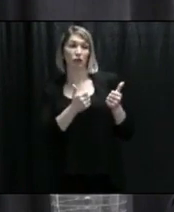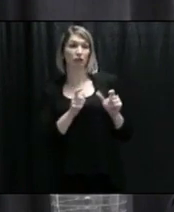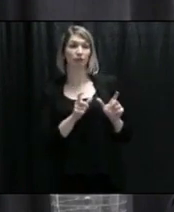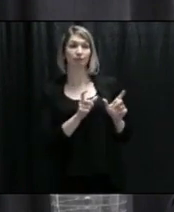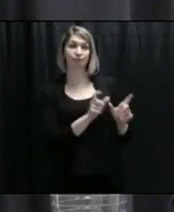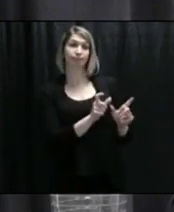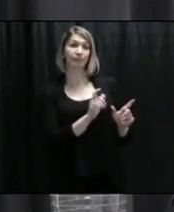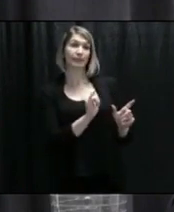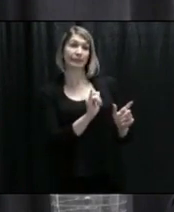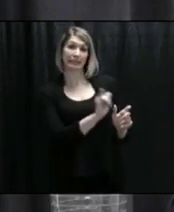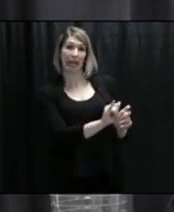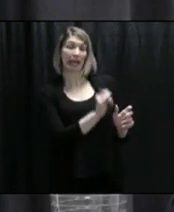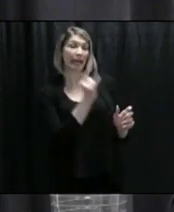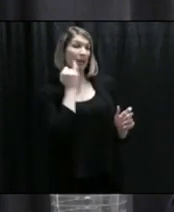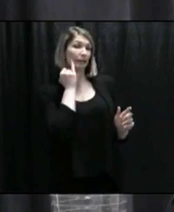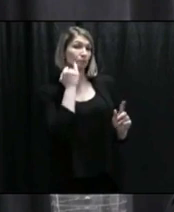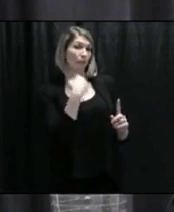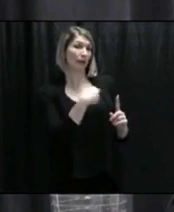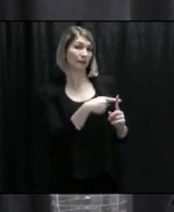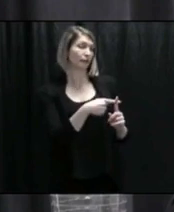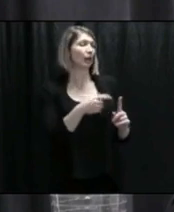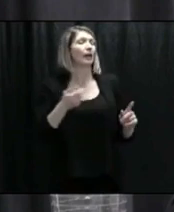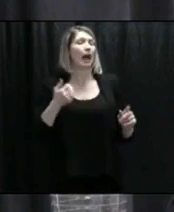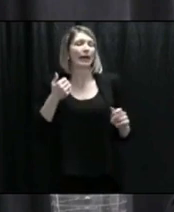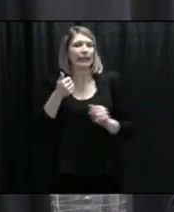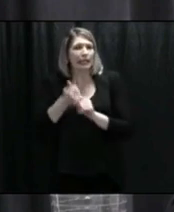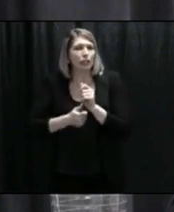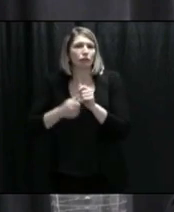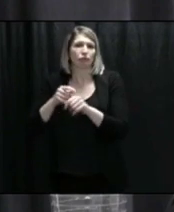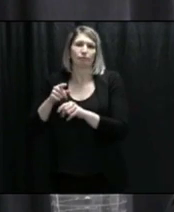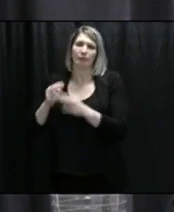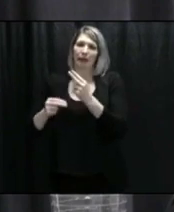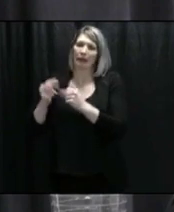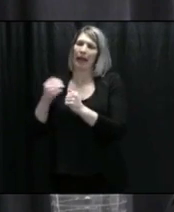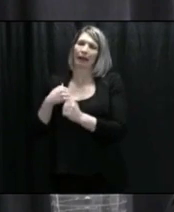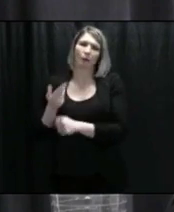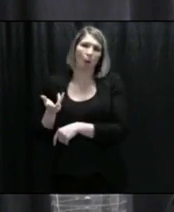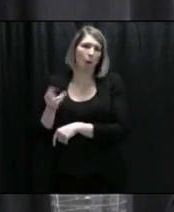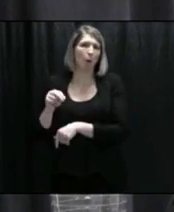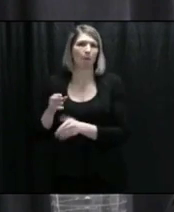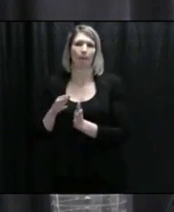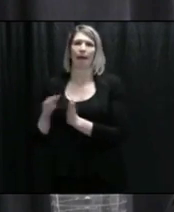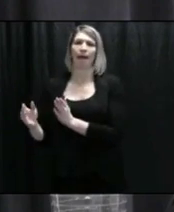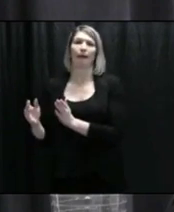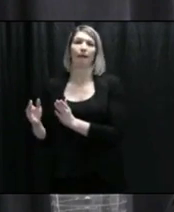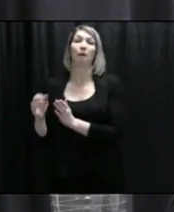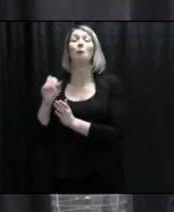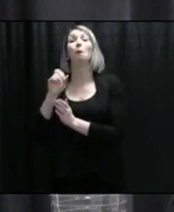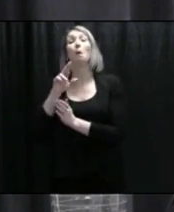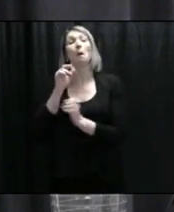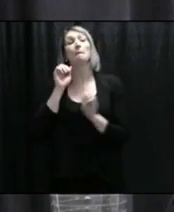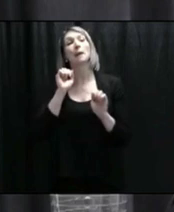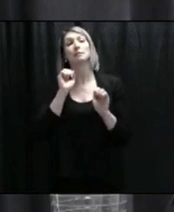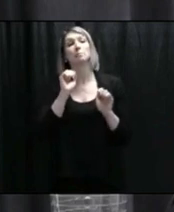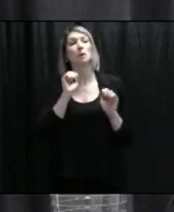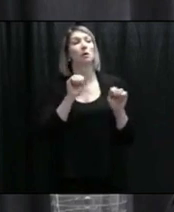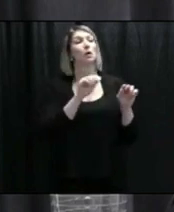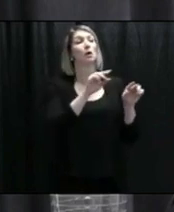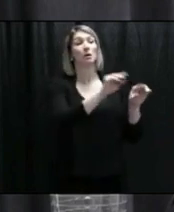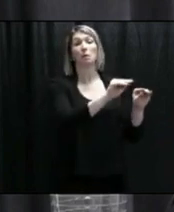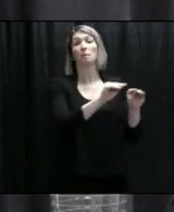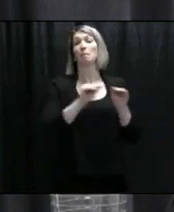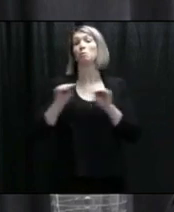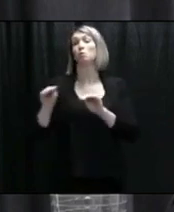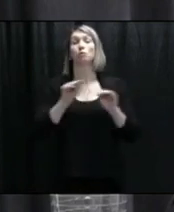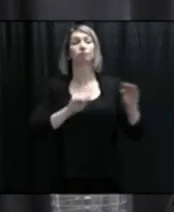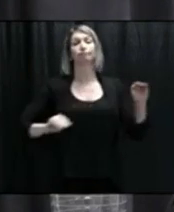patients who are COVID positive or maybe even using space created by moving other patients into